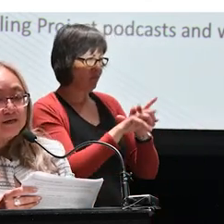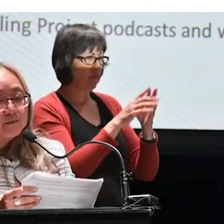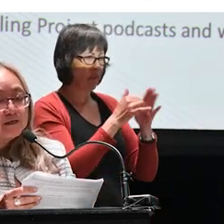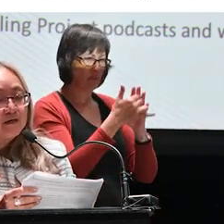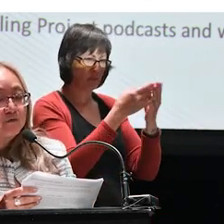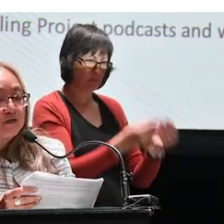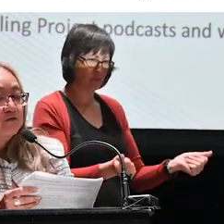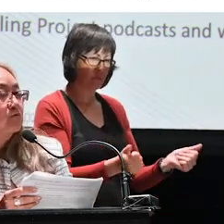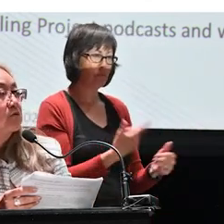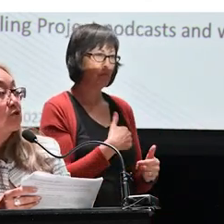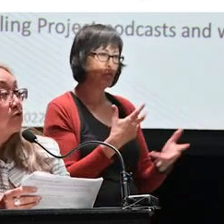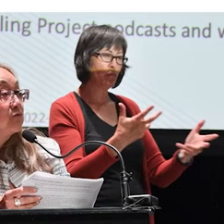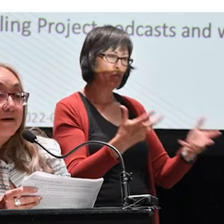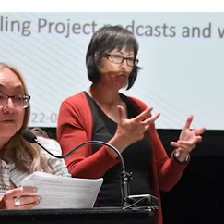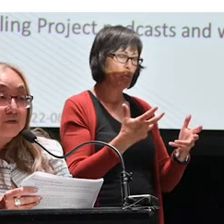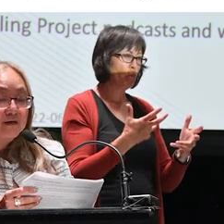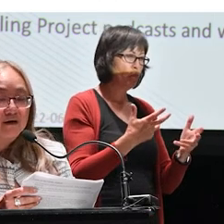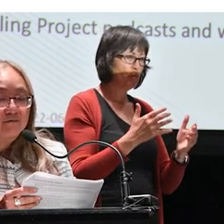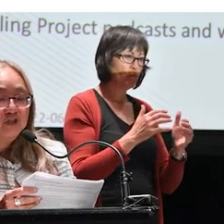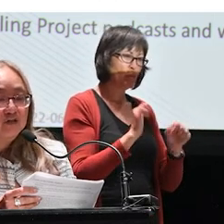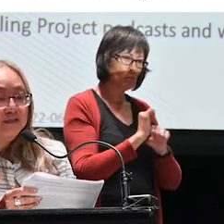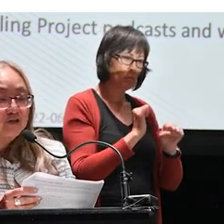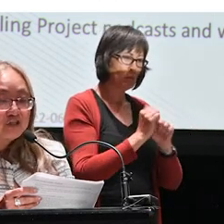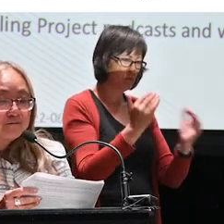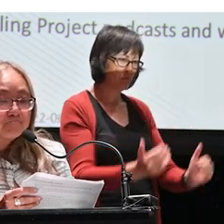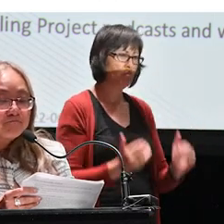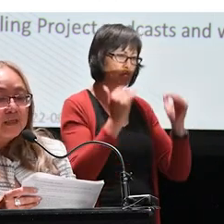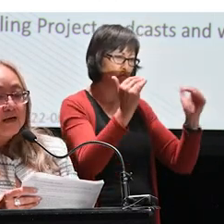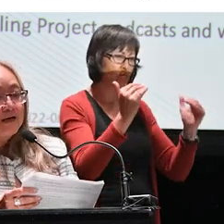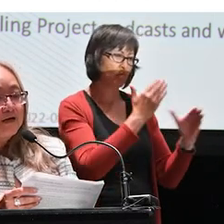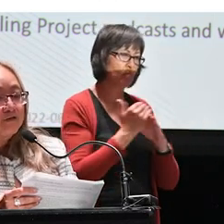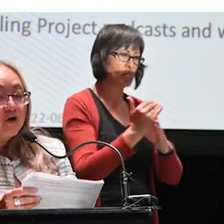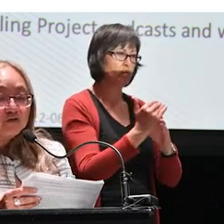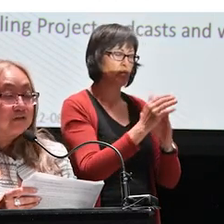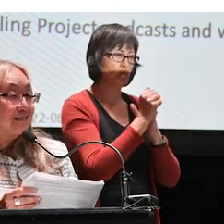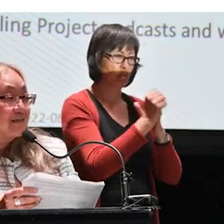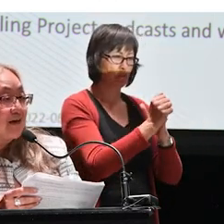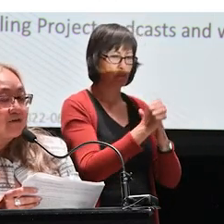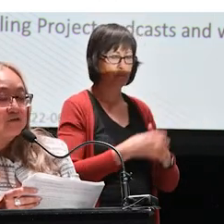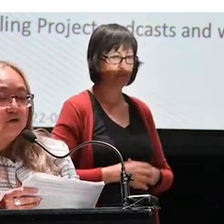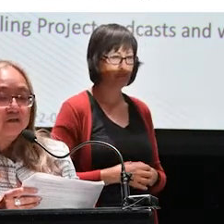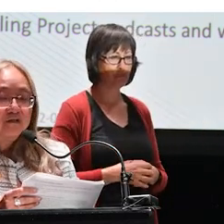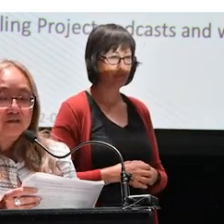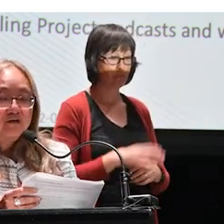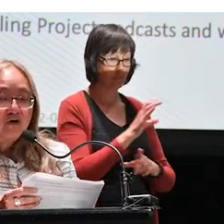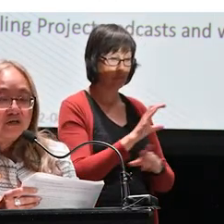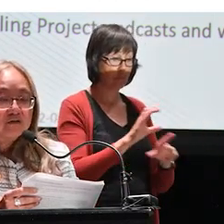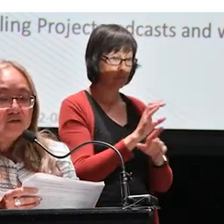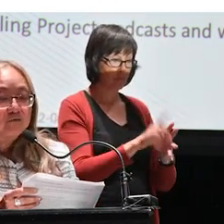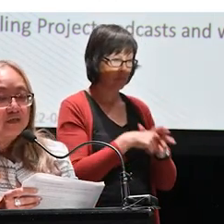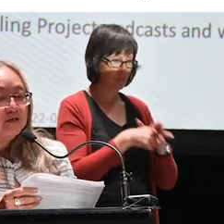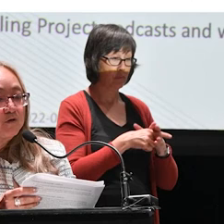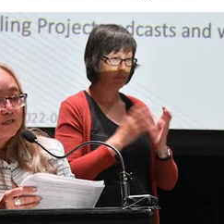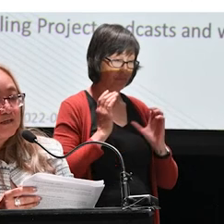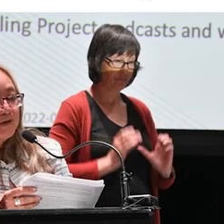engagement and working towards new levels of shared leadership. The cultural instigators are citizen artists